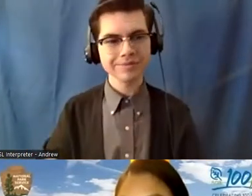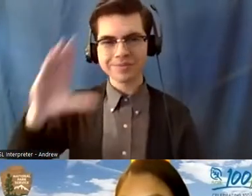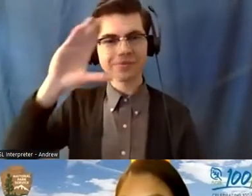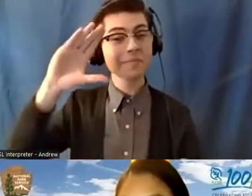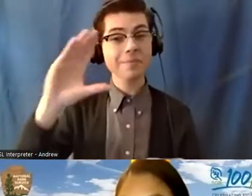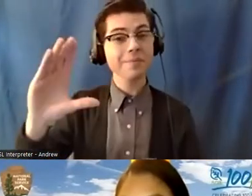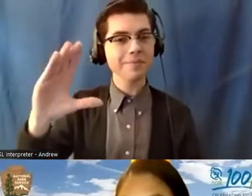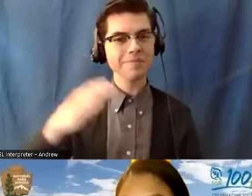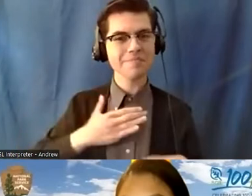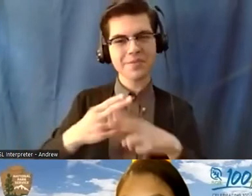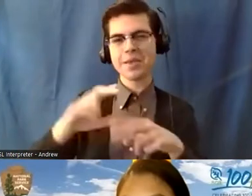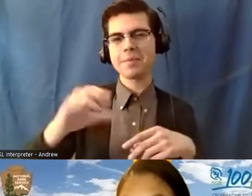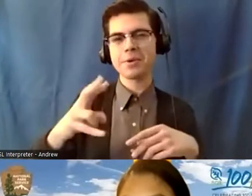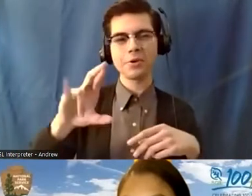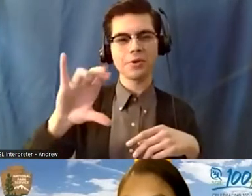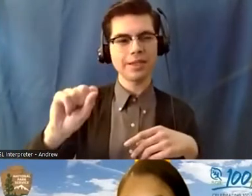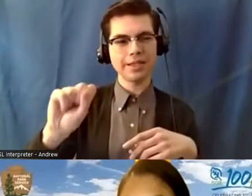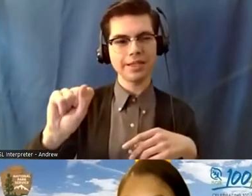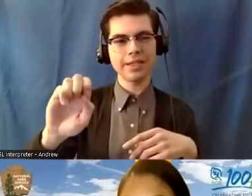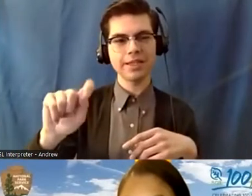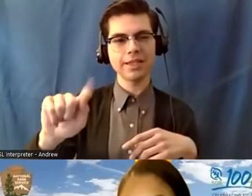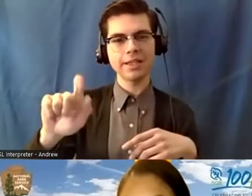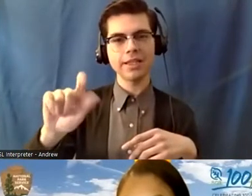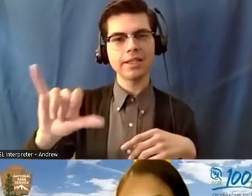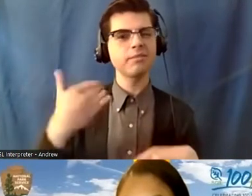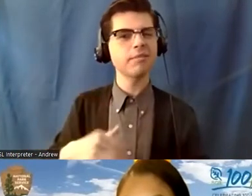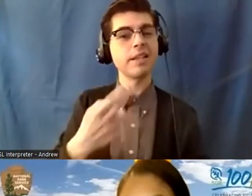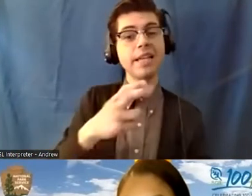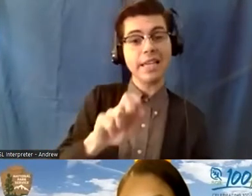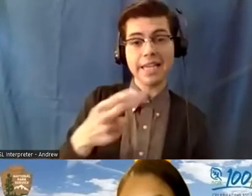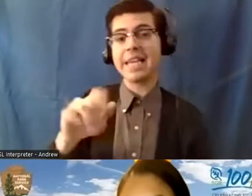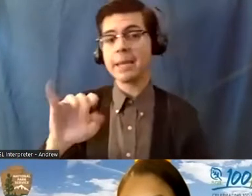Hi, my name is Chris Setley. My pronouns are he, him.